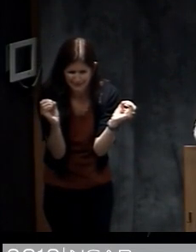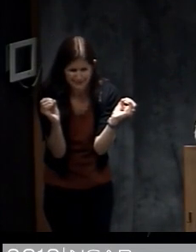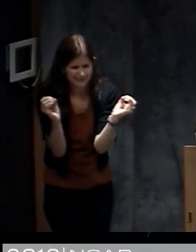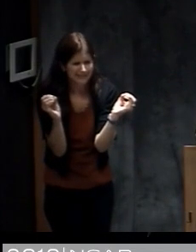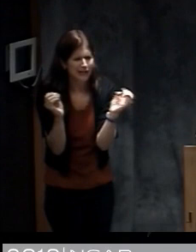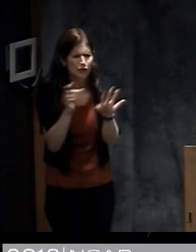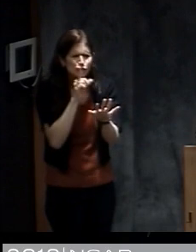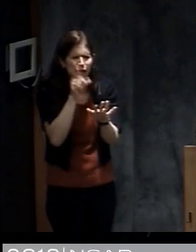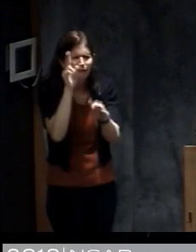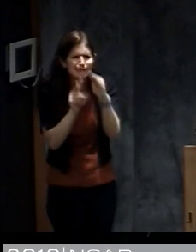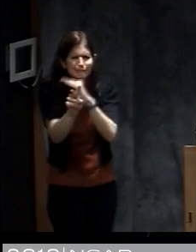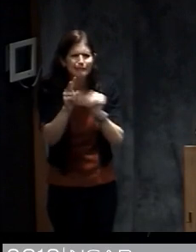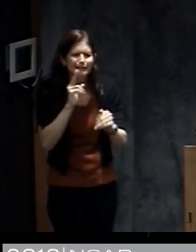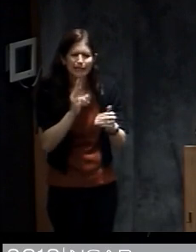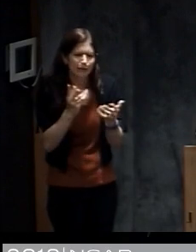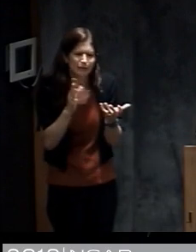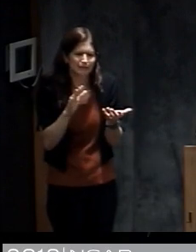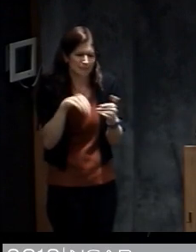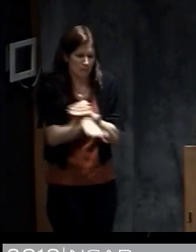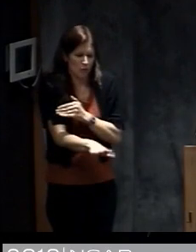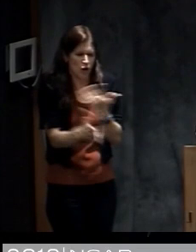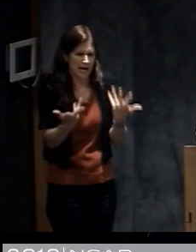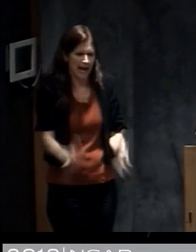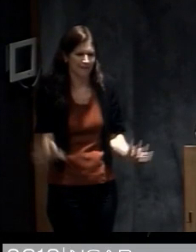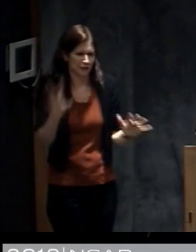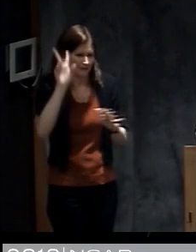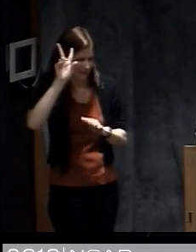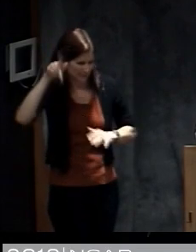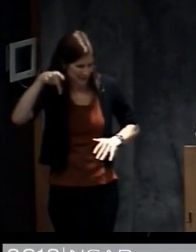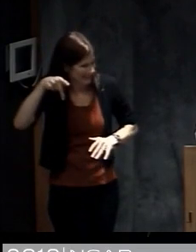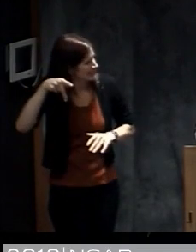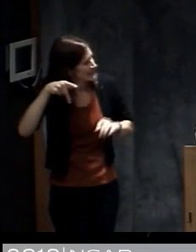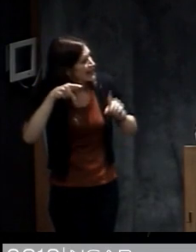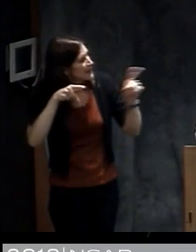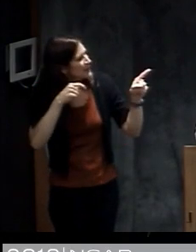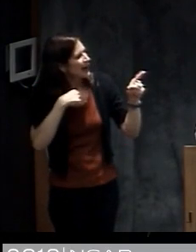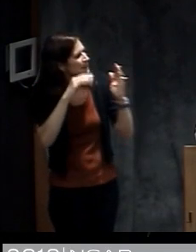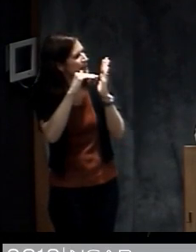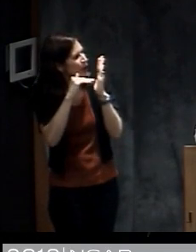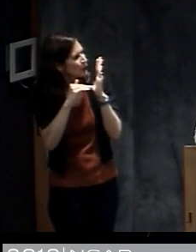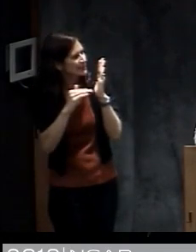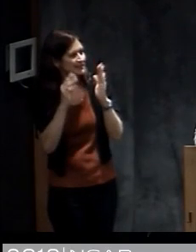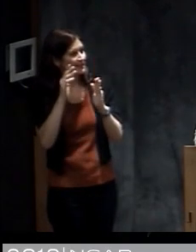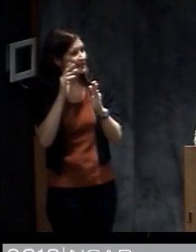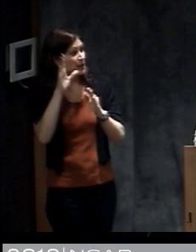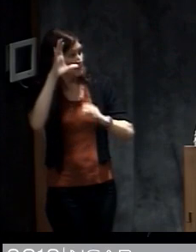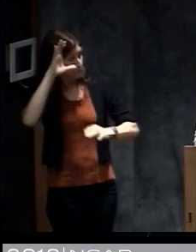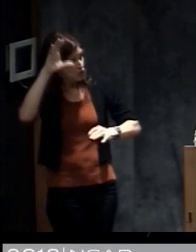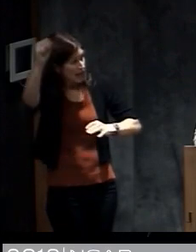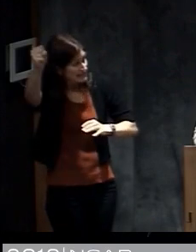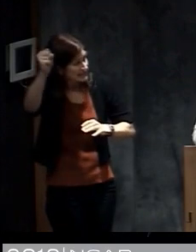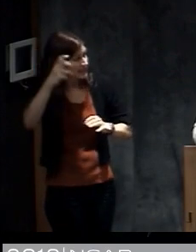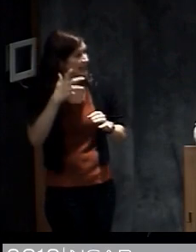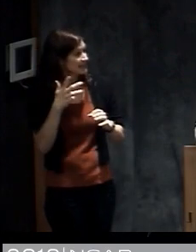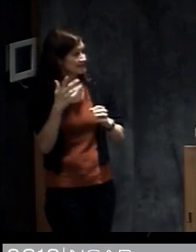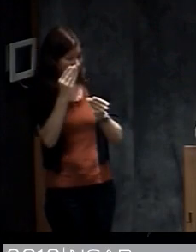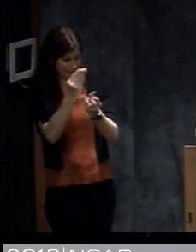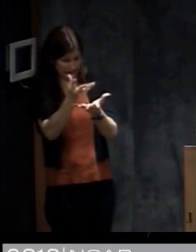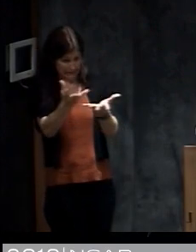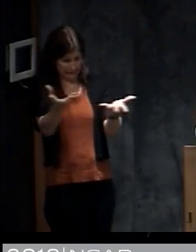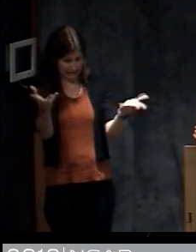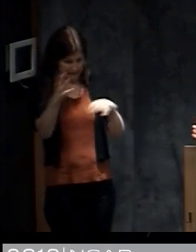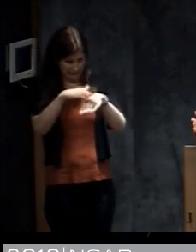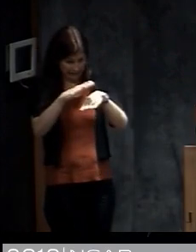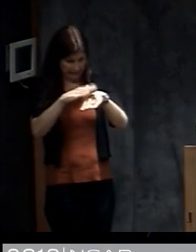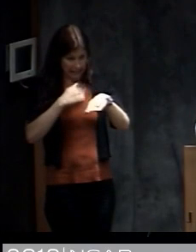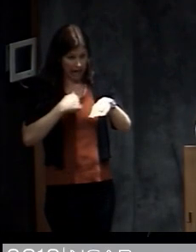sorry who was born after he was vice president. But then it said below it that president declares four parishes major disaster areas. And for a while when I first saw